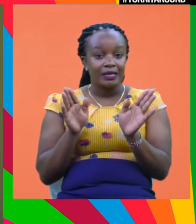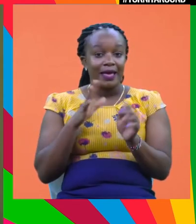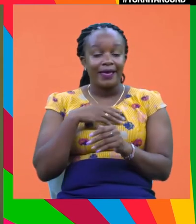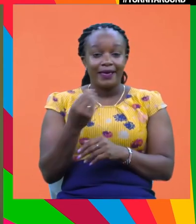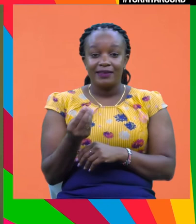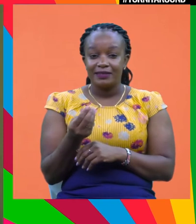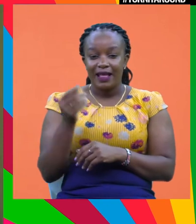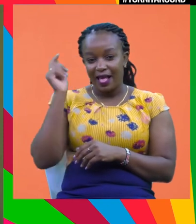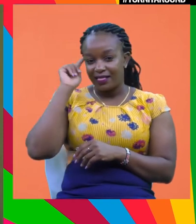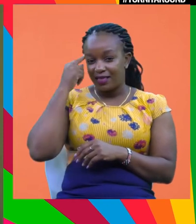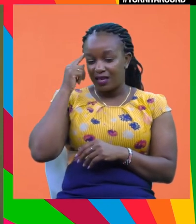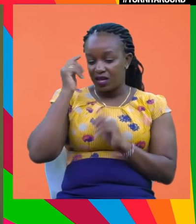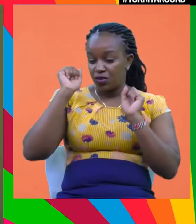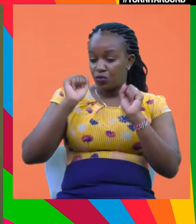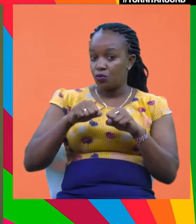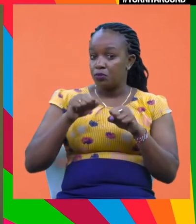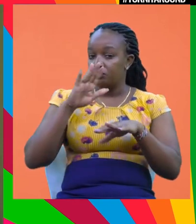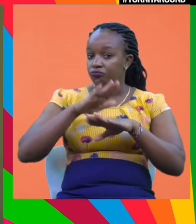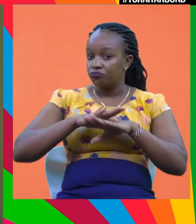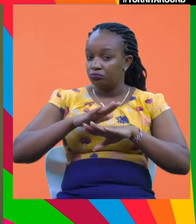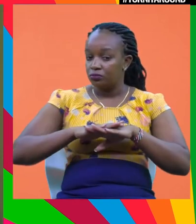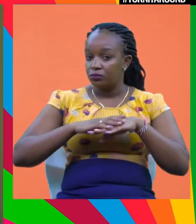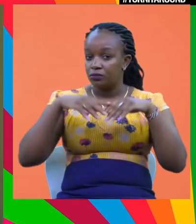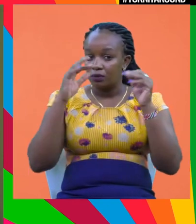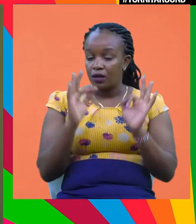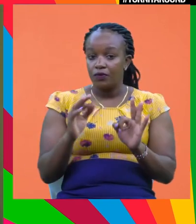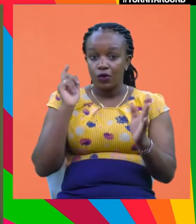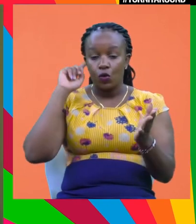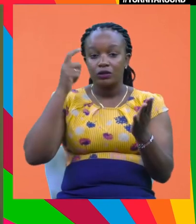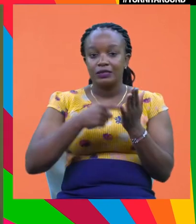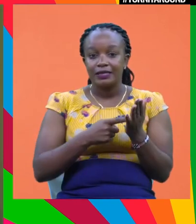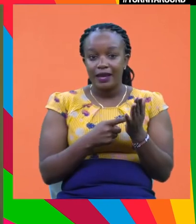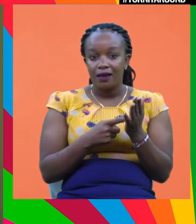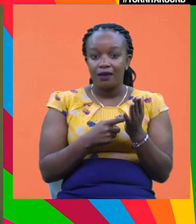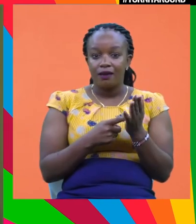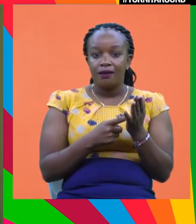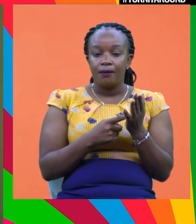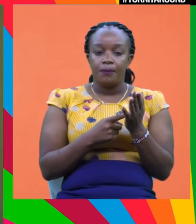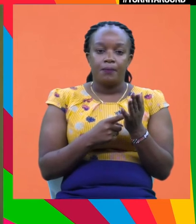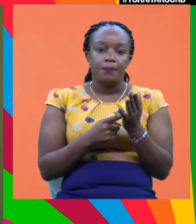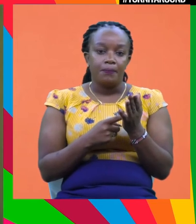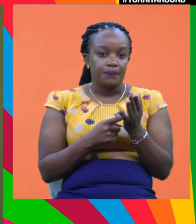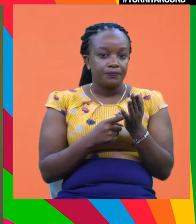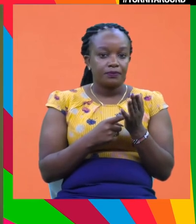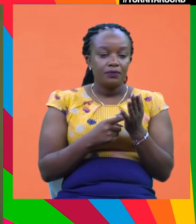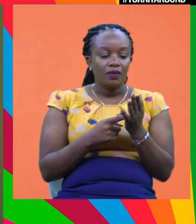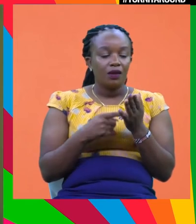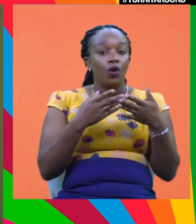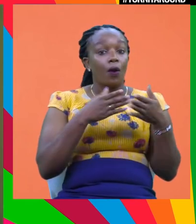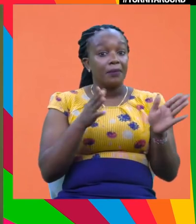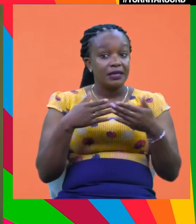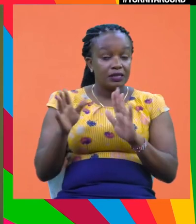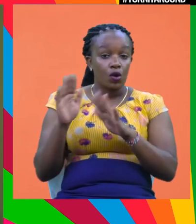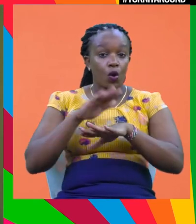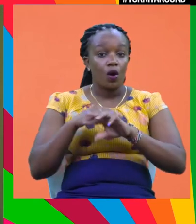And I think it would be probably the right thing to globally consider mandatory disclosures